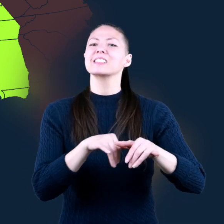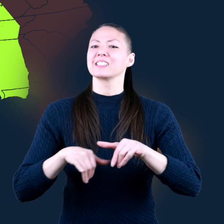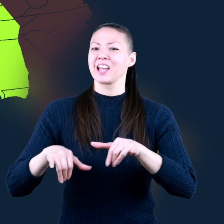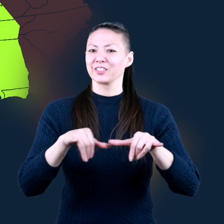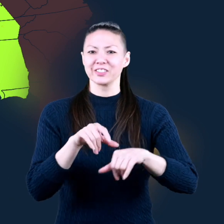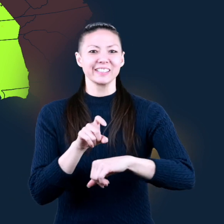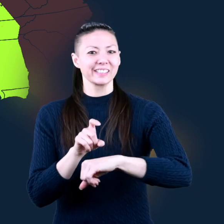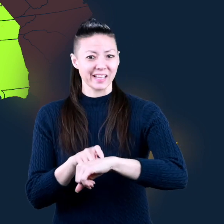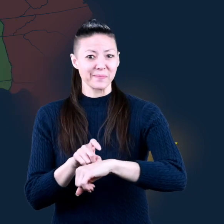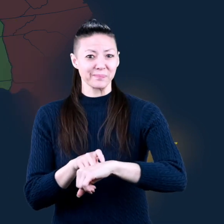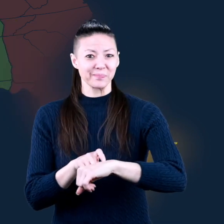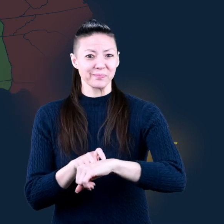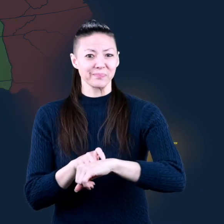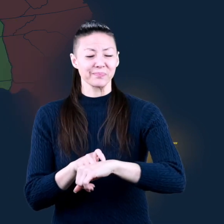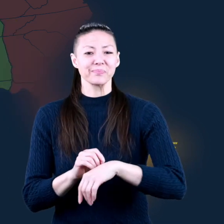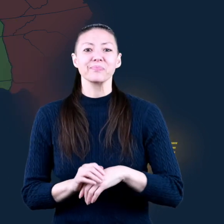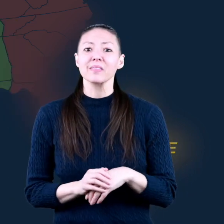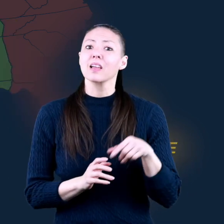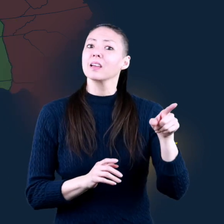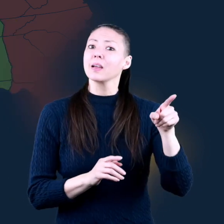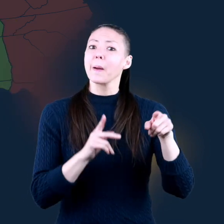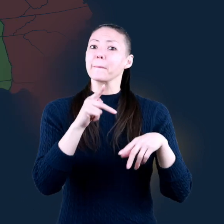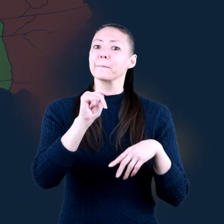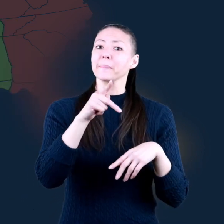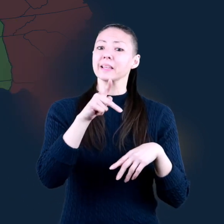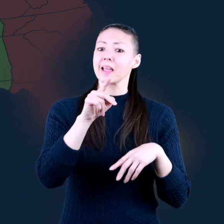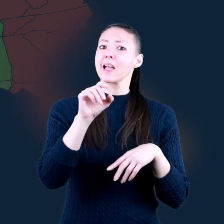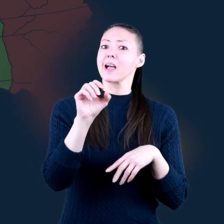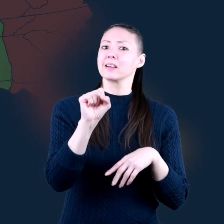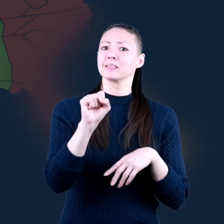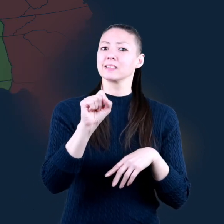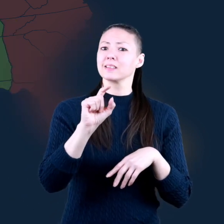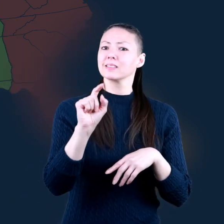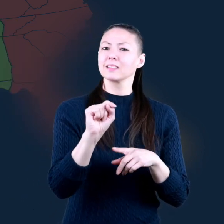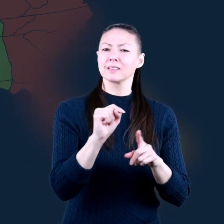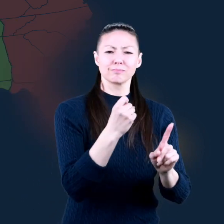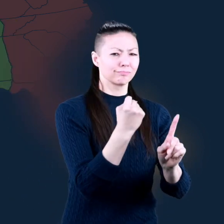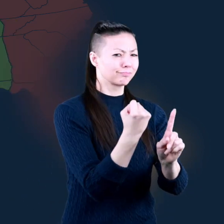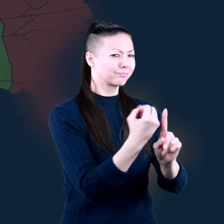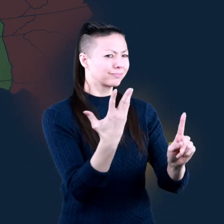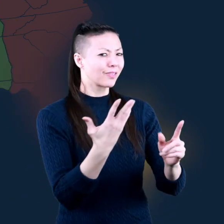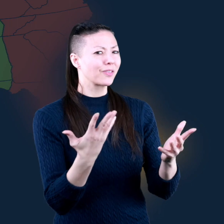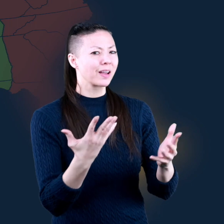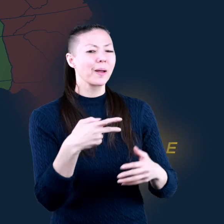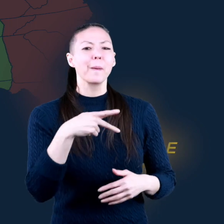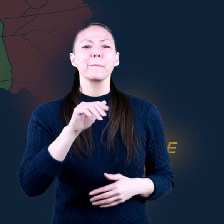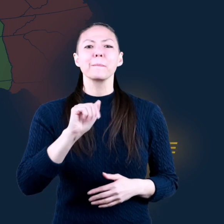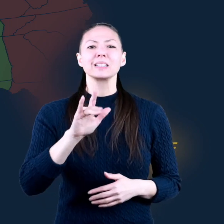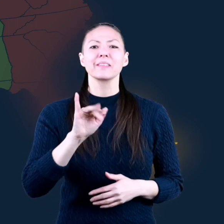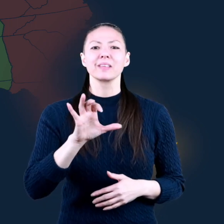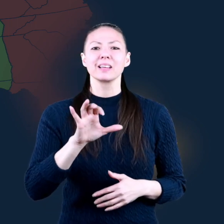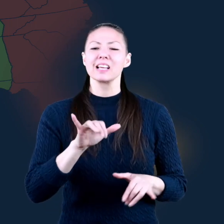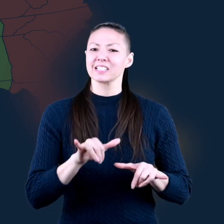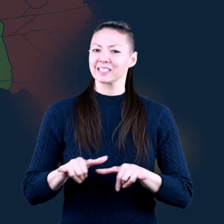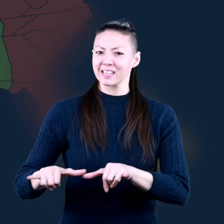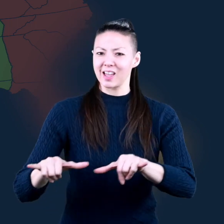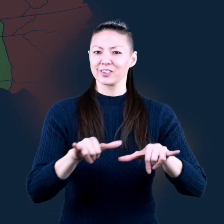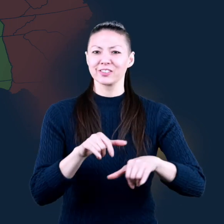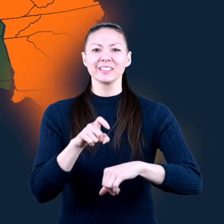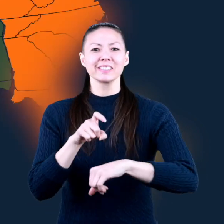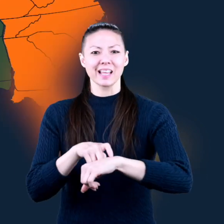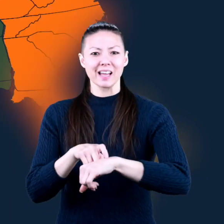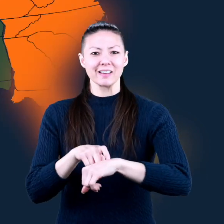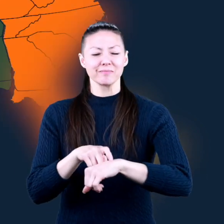Time. P.S.T. stands for Pacific Standard Time.